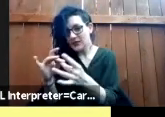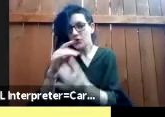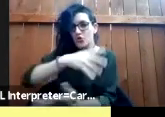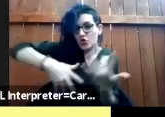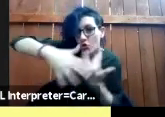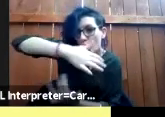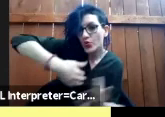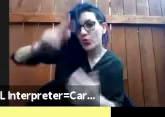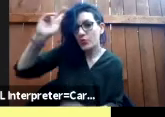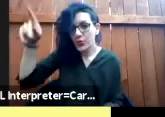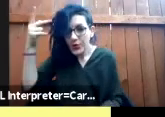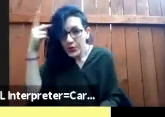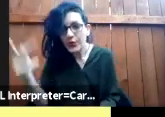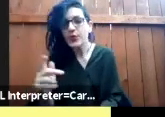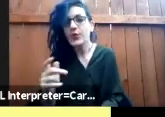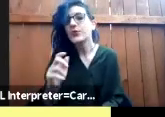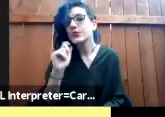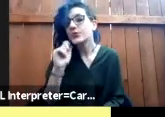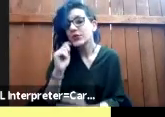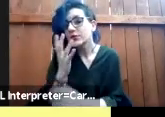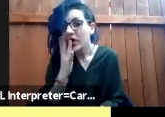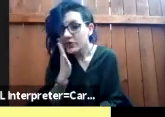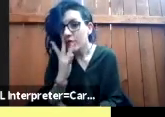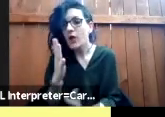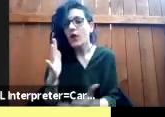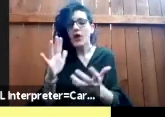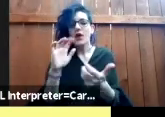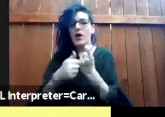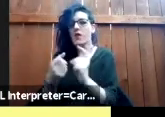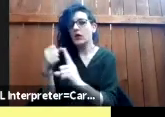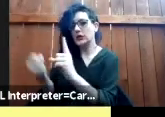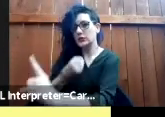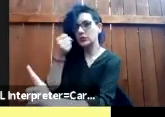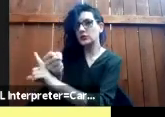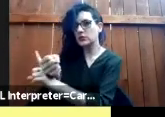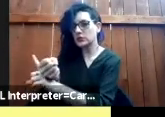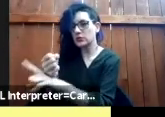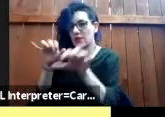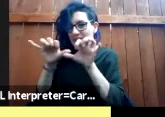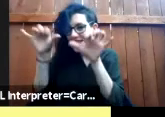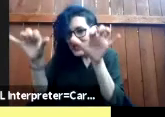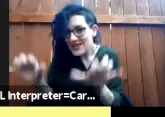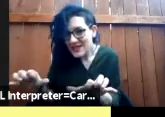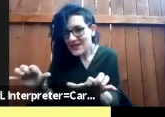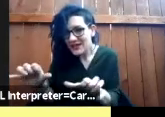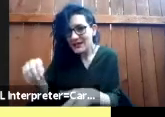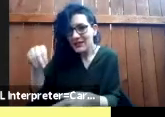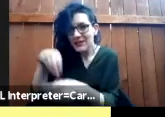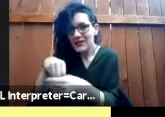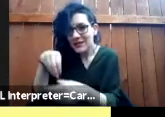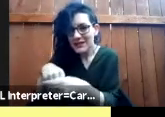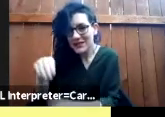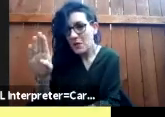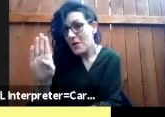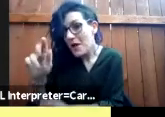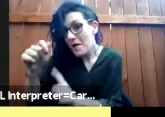quo between these structures and and specifically the these structures within the banana market and it